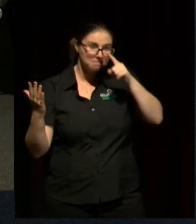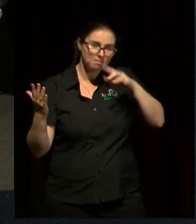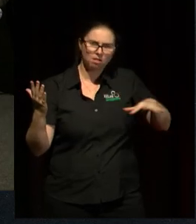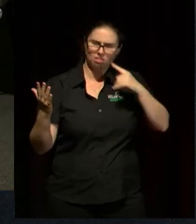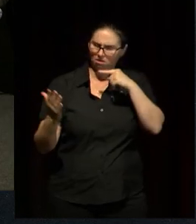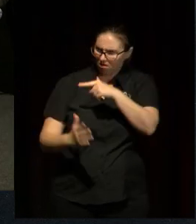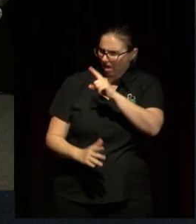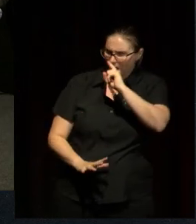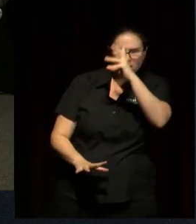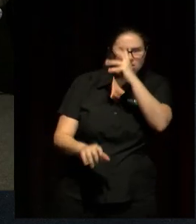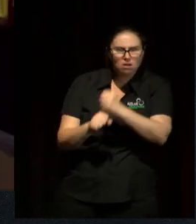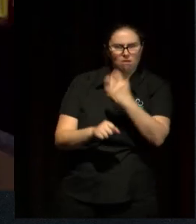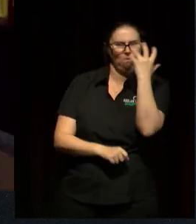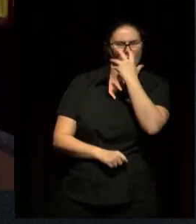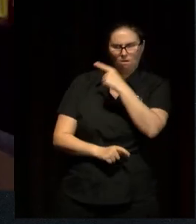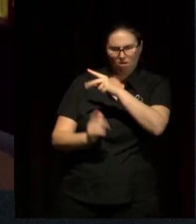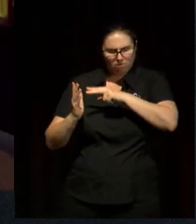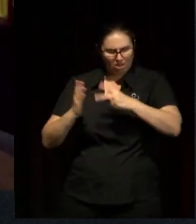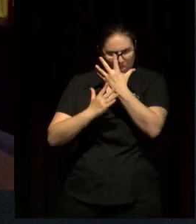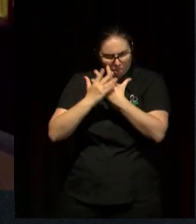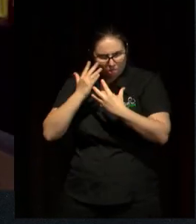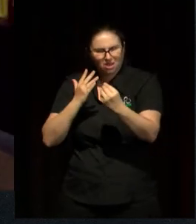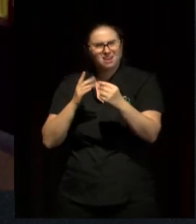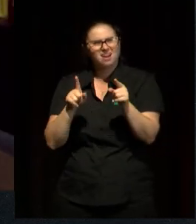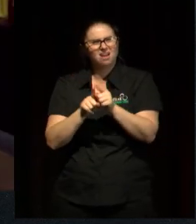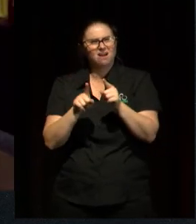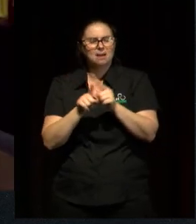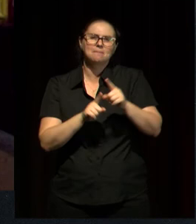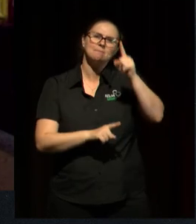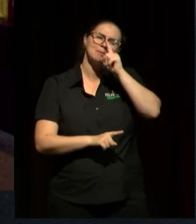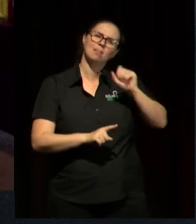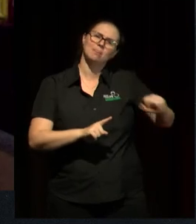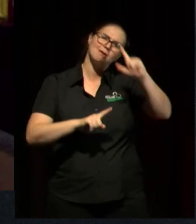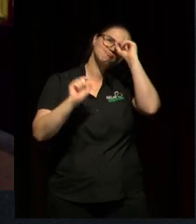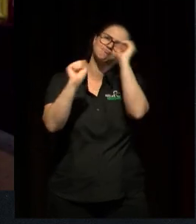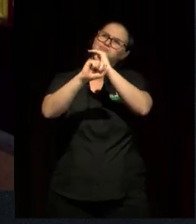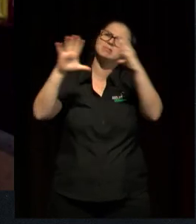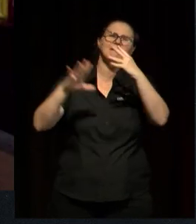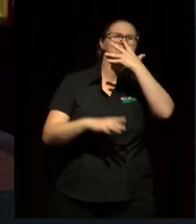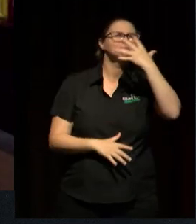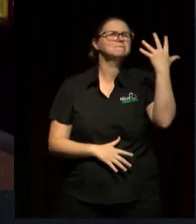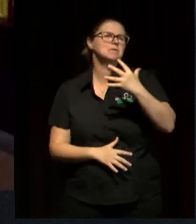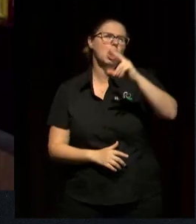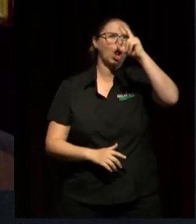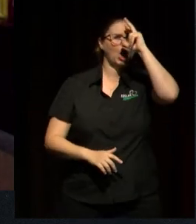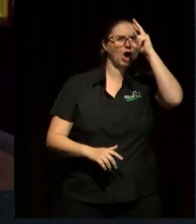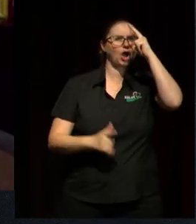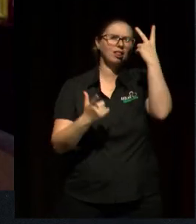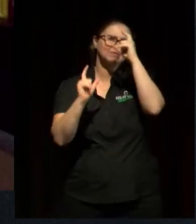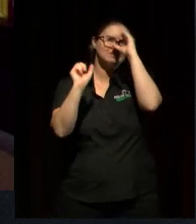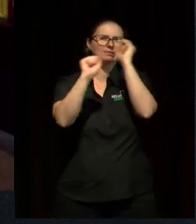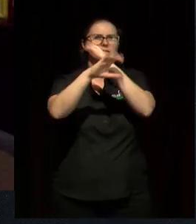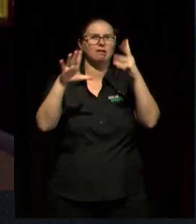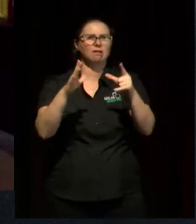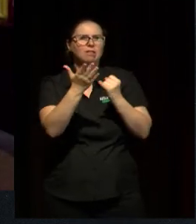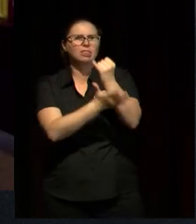doesn't fit stereotypes of what people might imagine 15 year old girls are doing because they're, you know, too busy deriding 15 year old girls for not